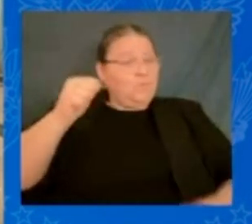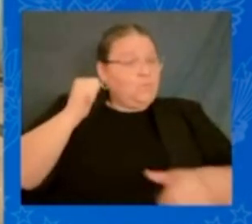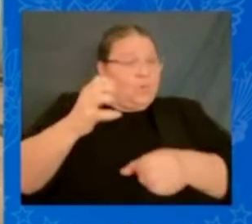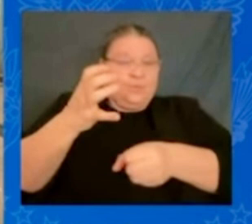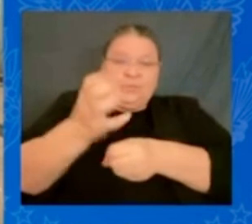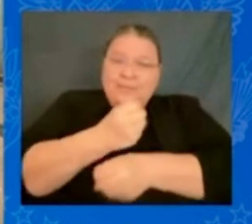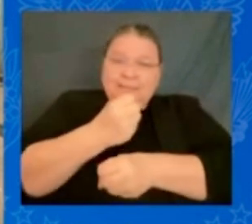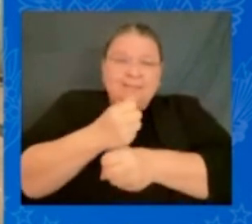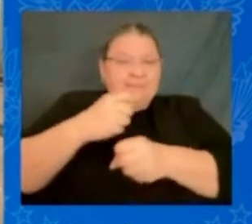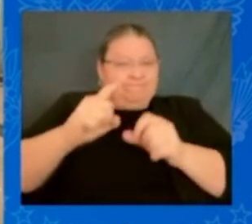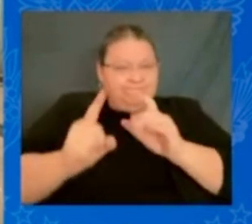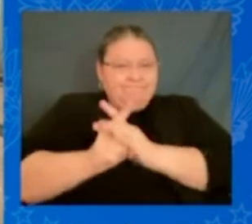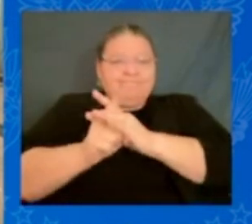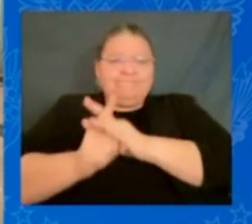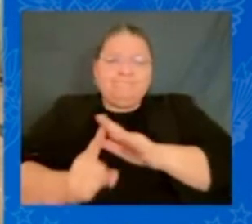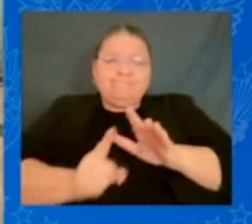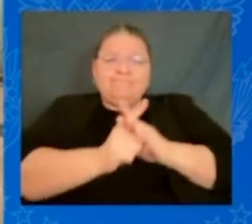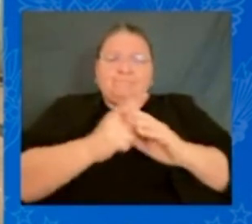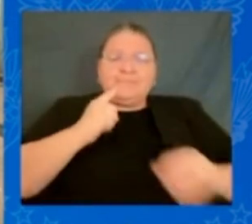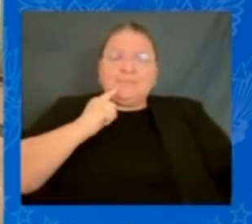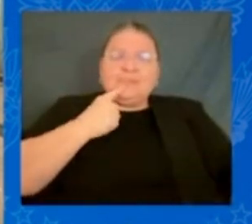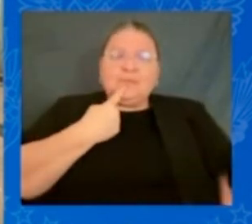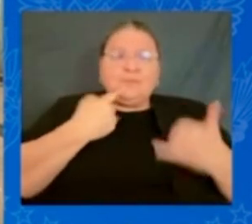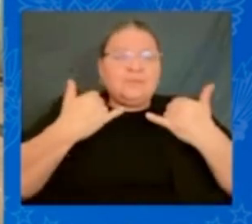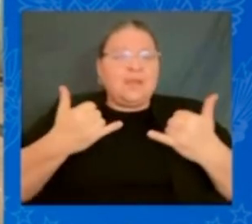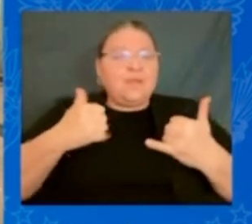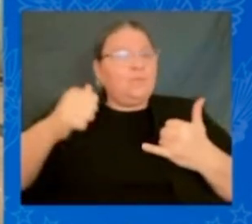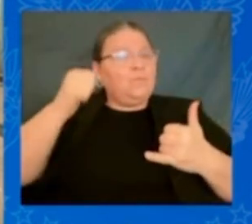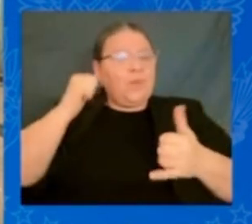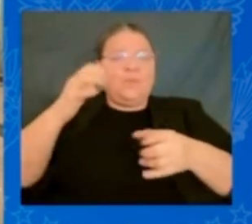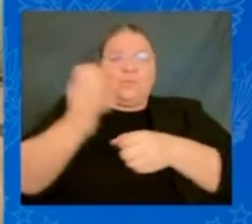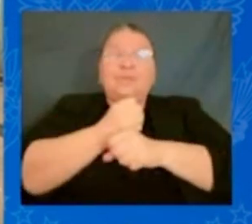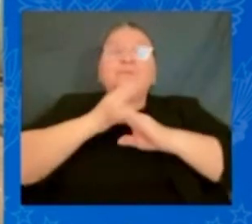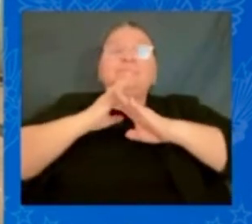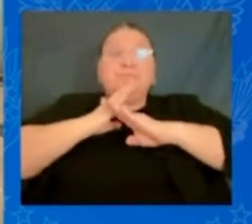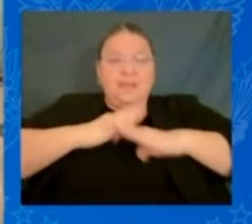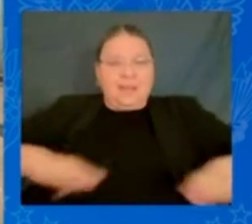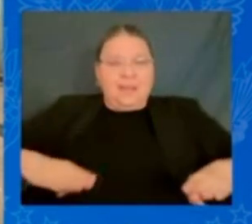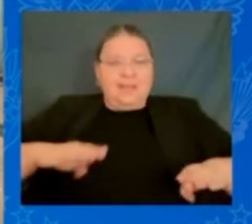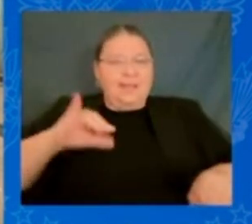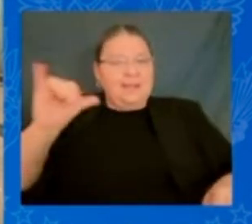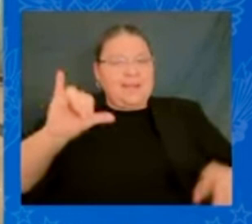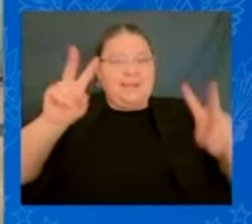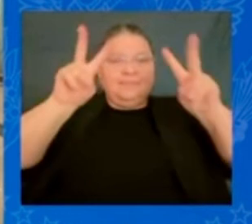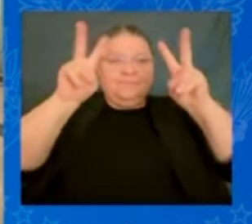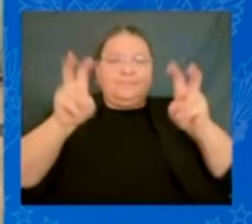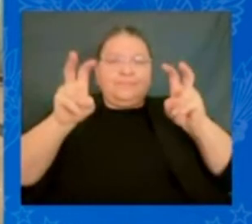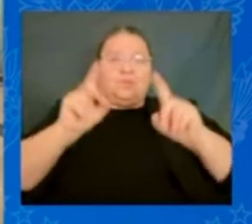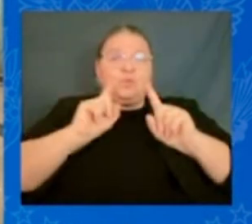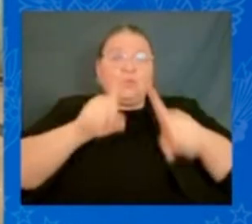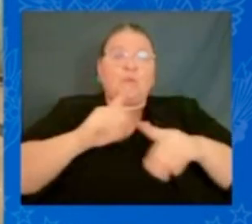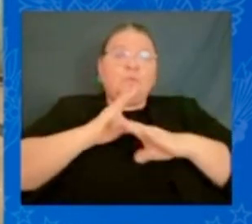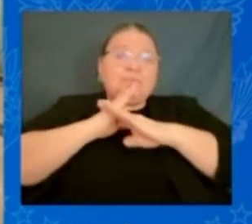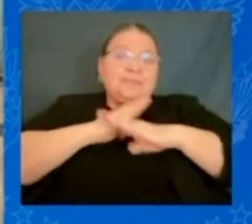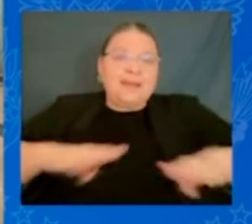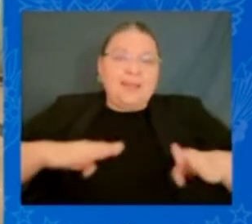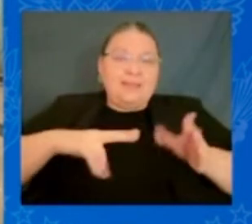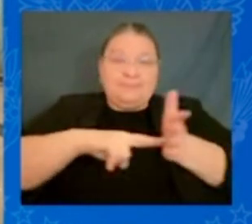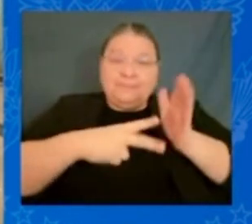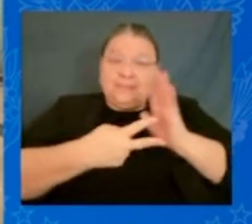now. Silence, as the saying goes, silence is complicity. And I promise you,